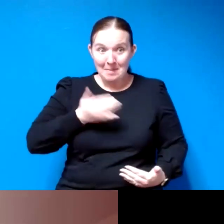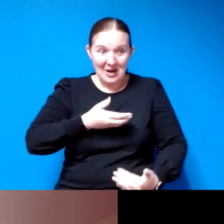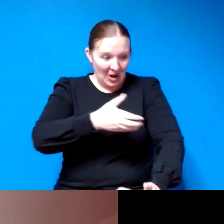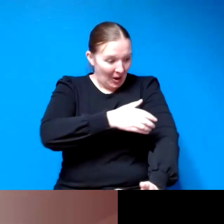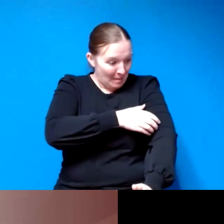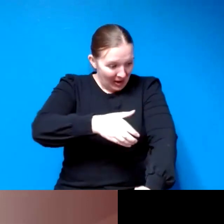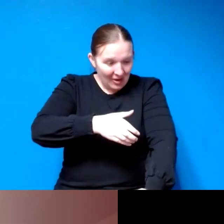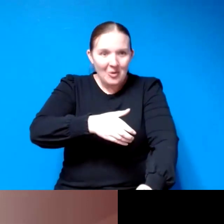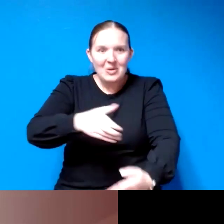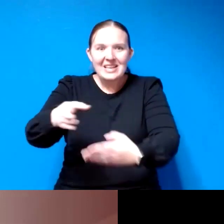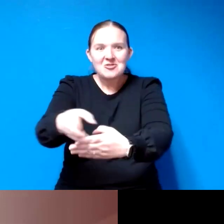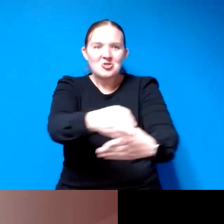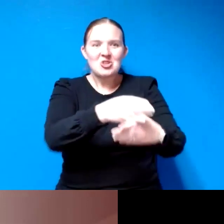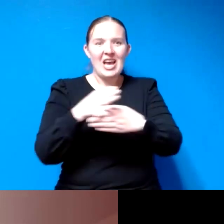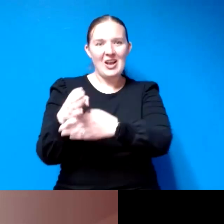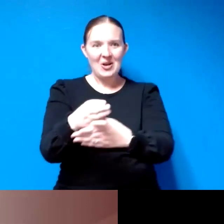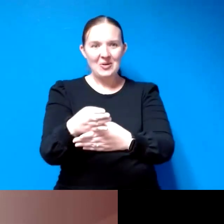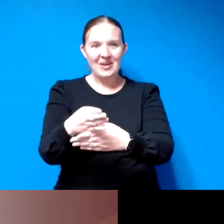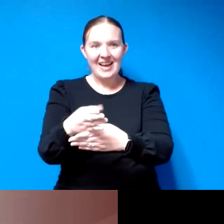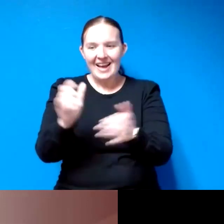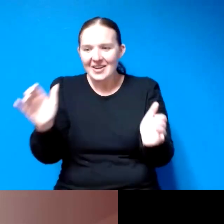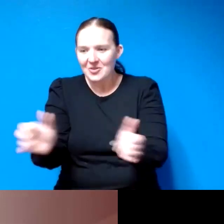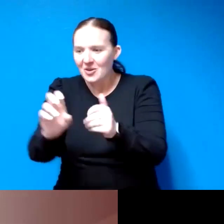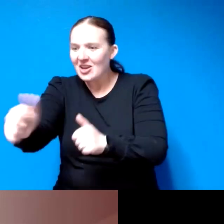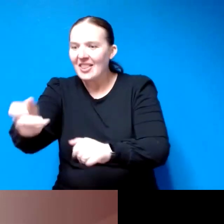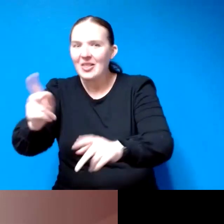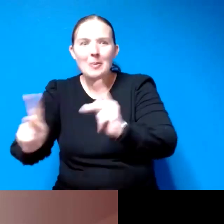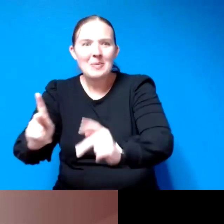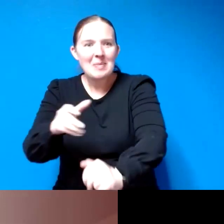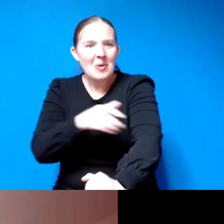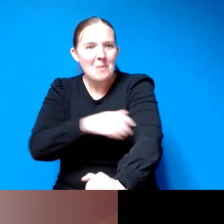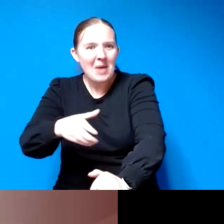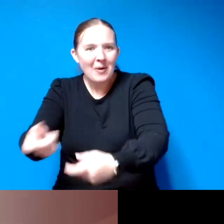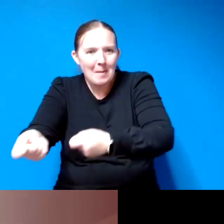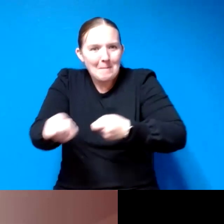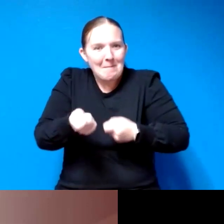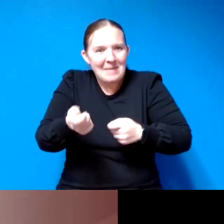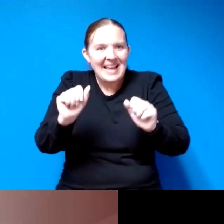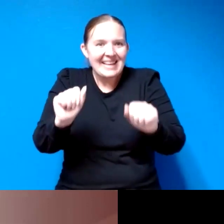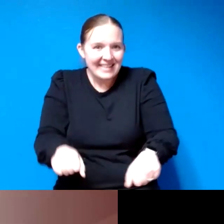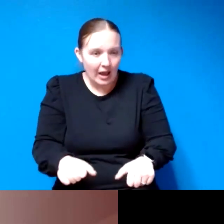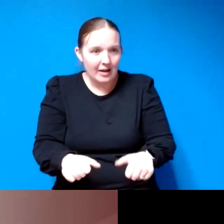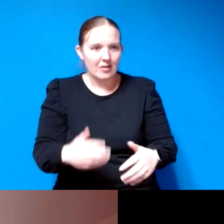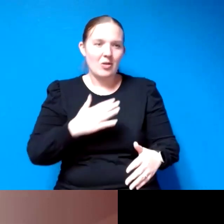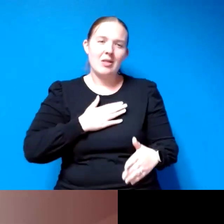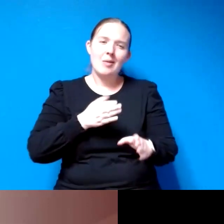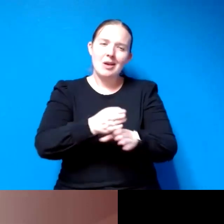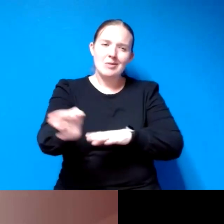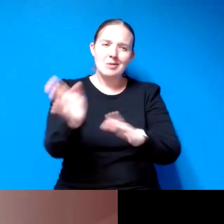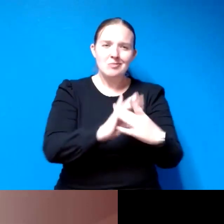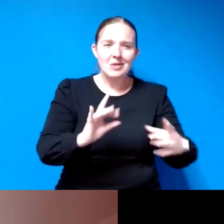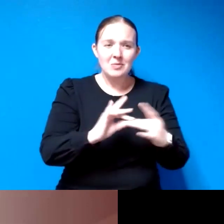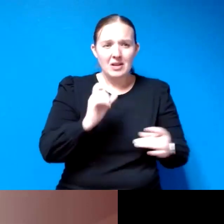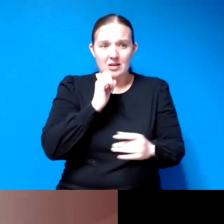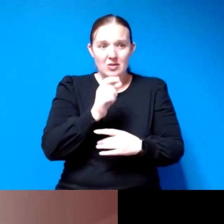it and that we can bring out the power in other people so i would say that's my main message is that you know not